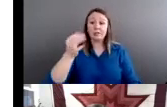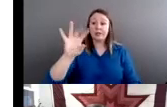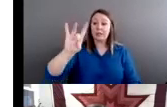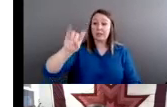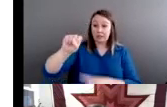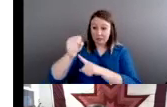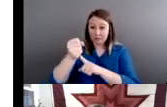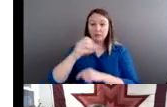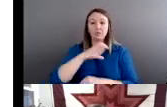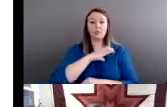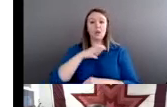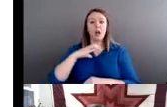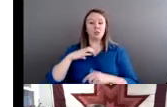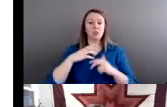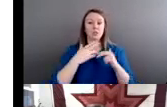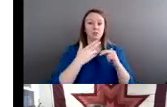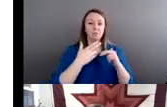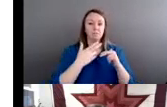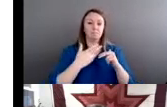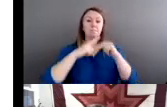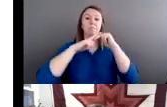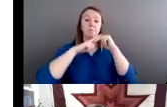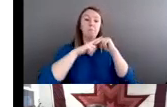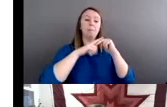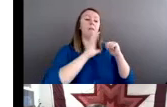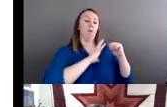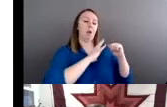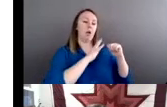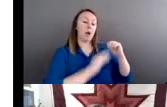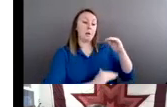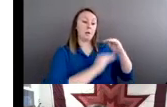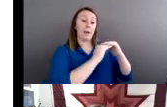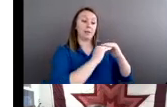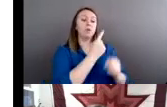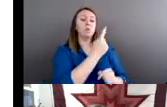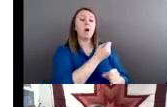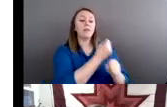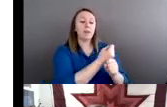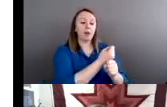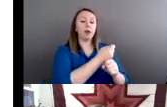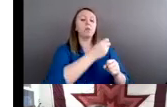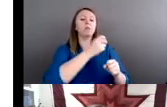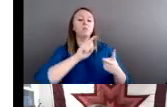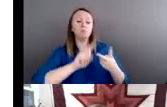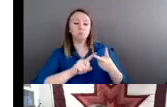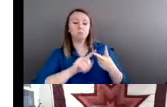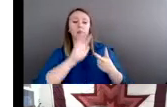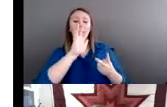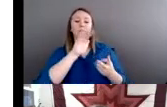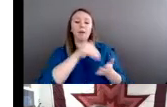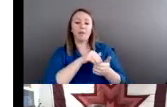increased that power to one year or $5,000 fine. So